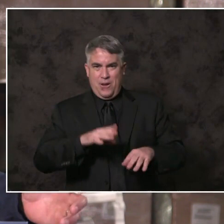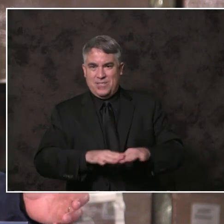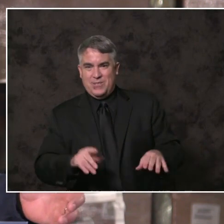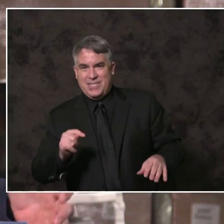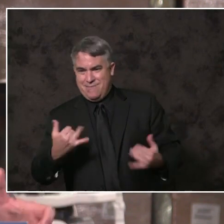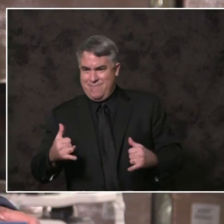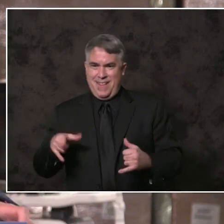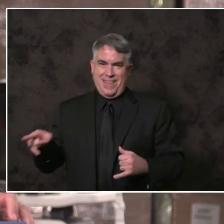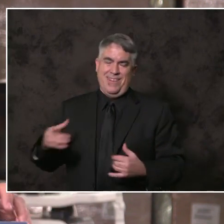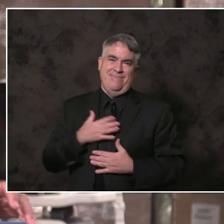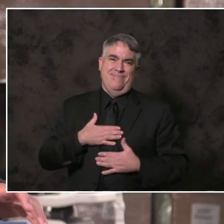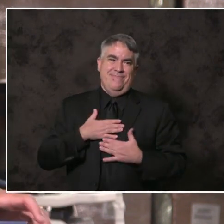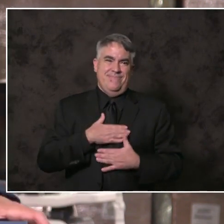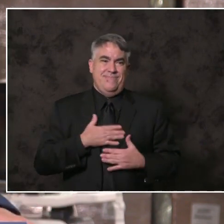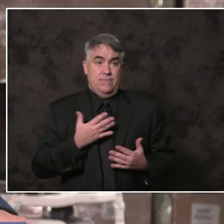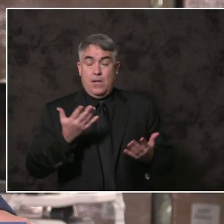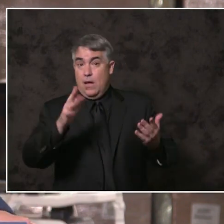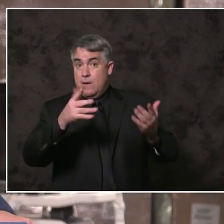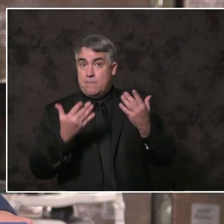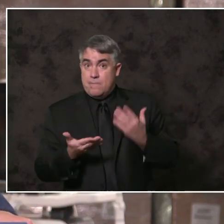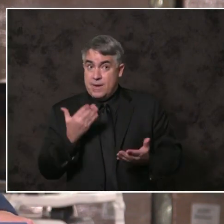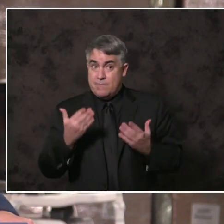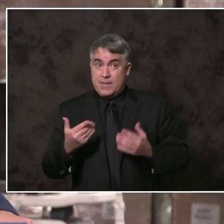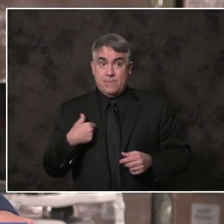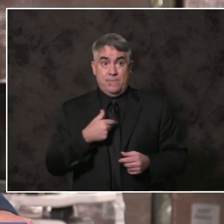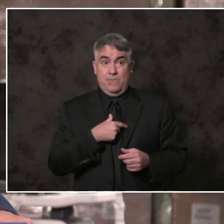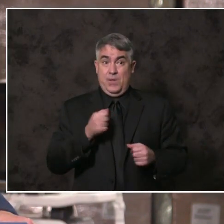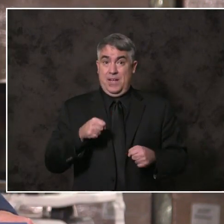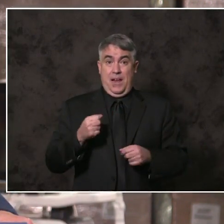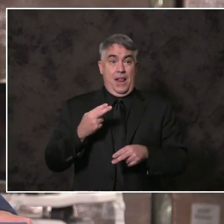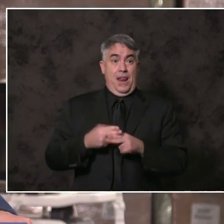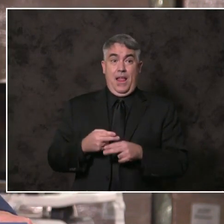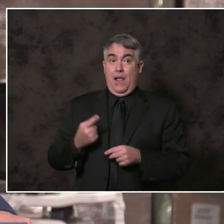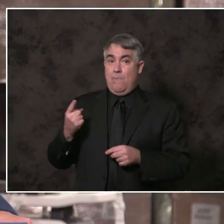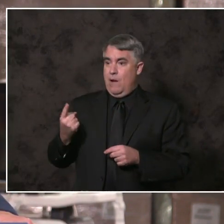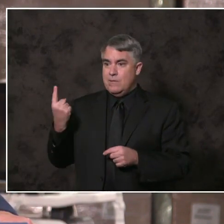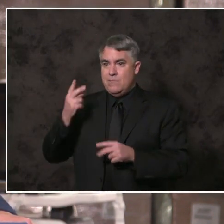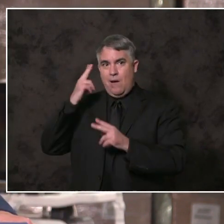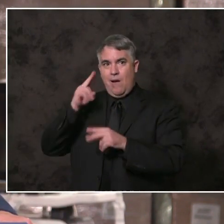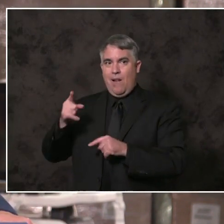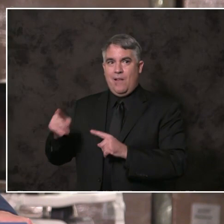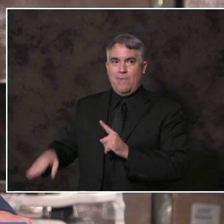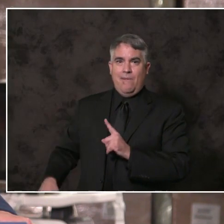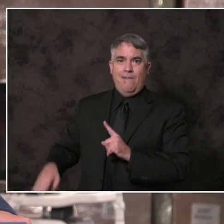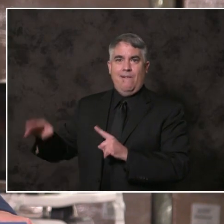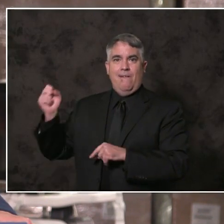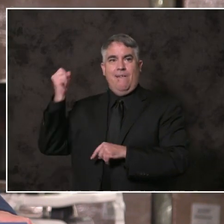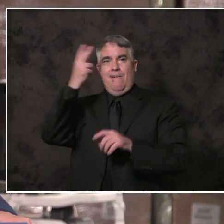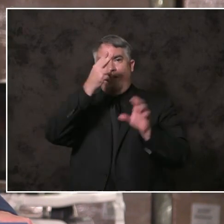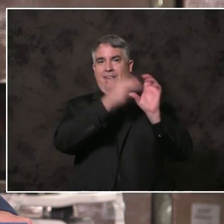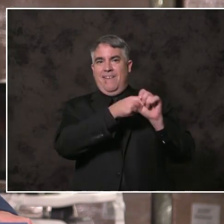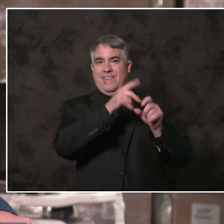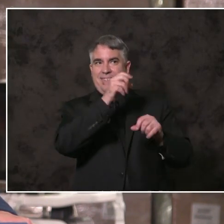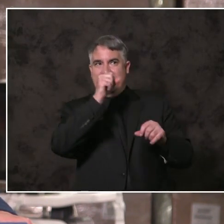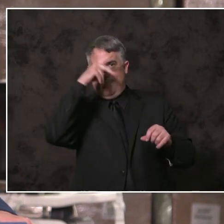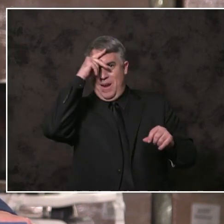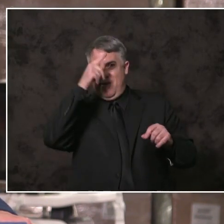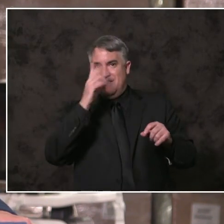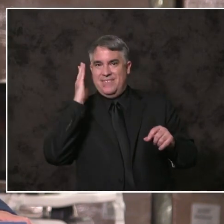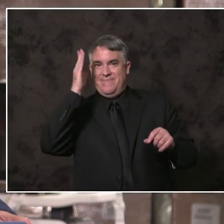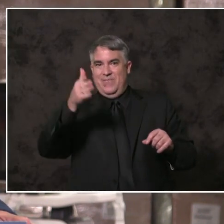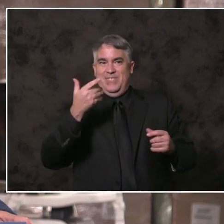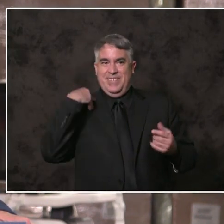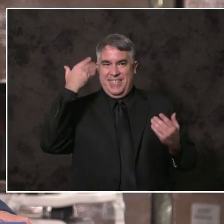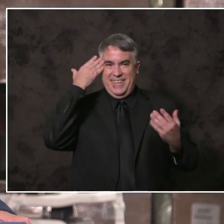And maybe, maybe we name it in honor of a Padre we know will be here for at least the next